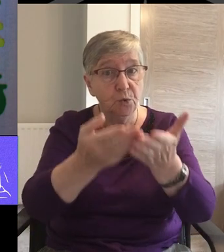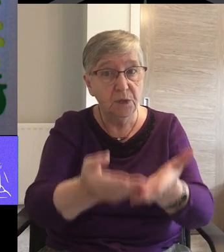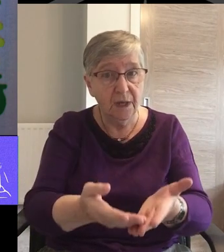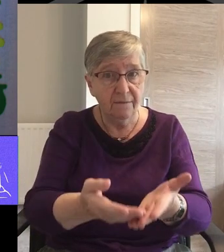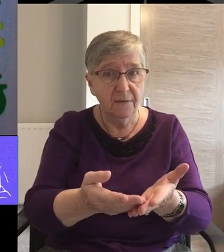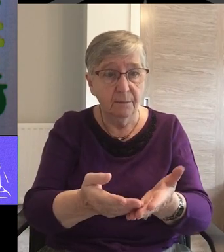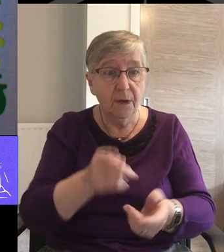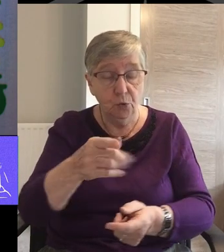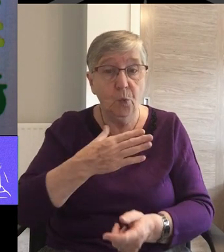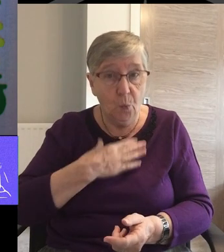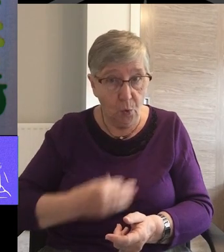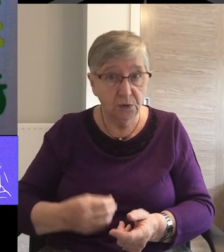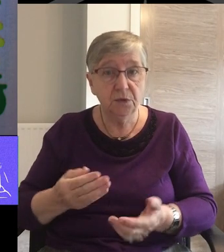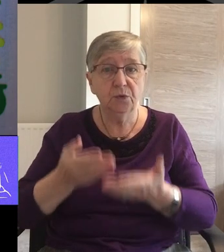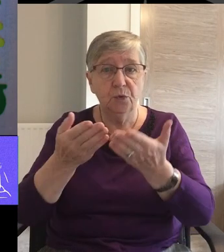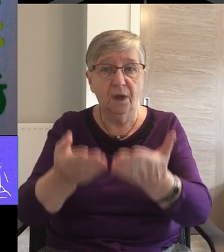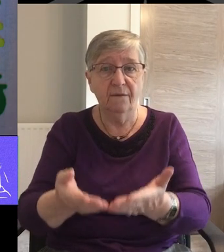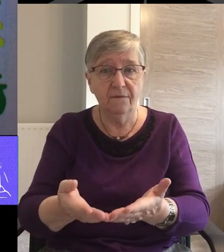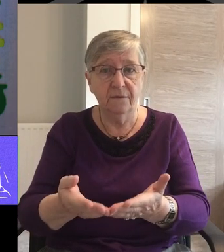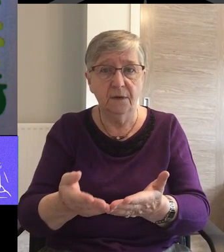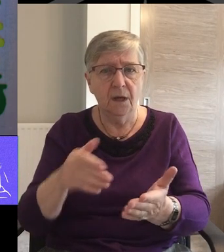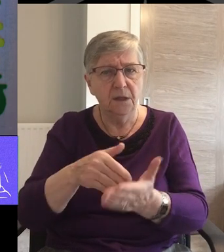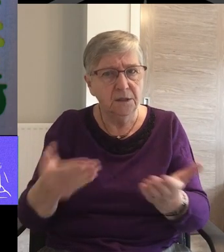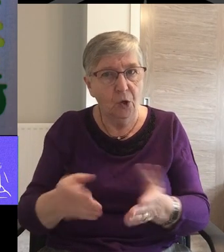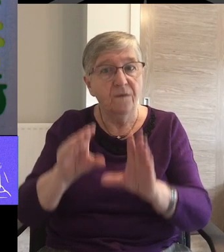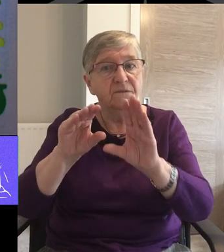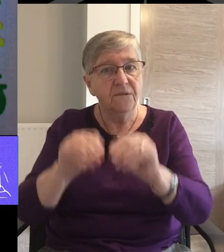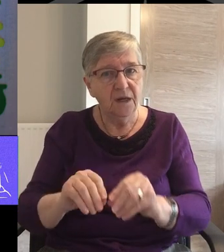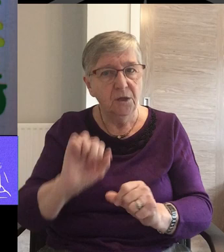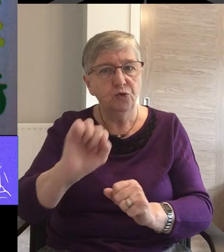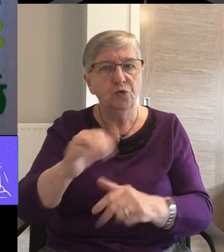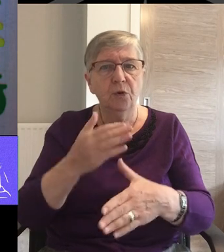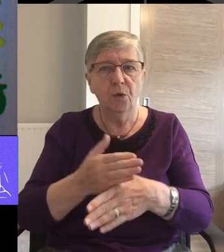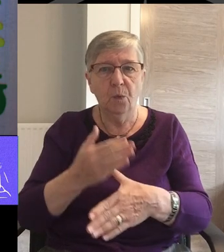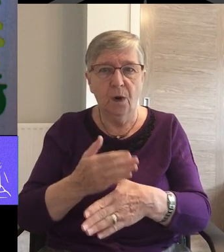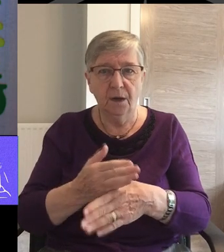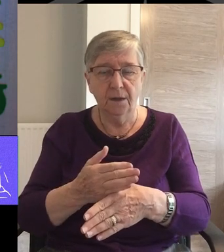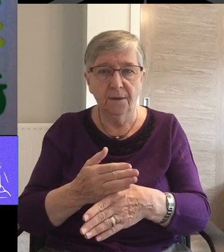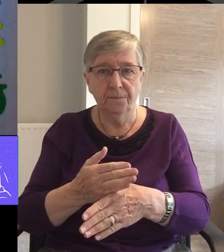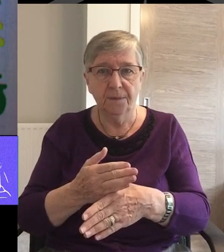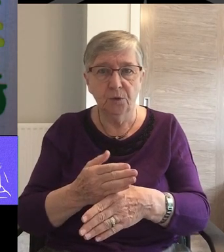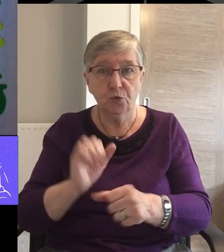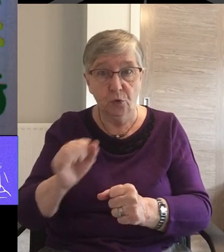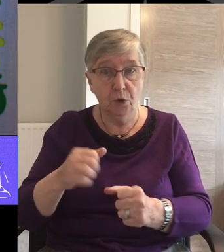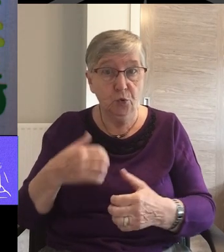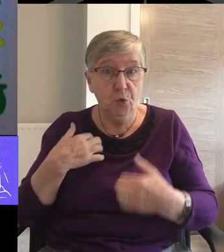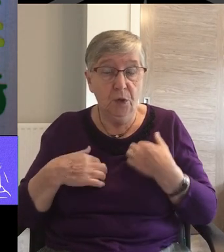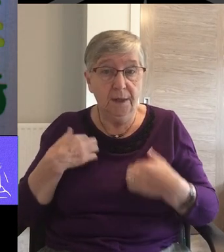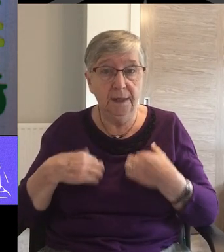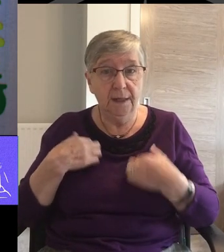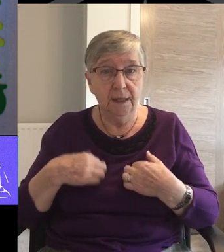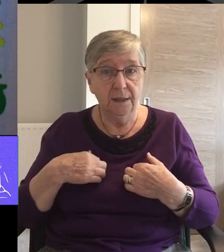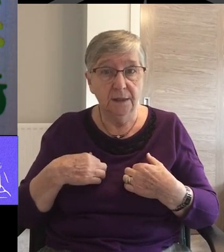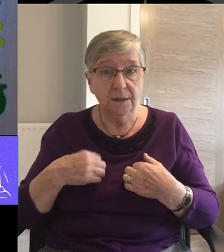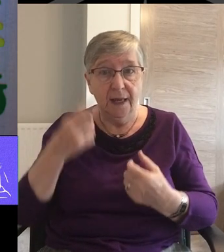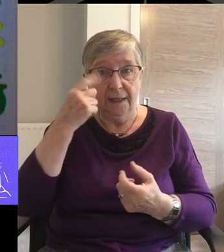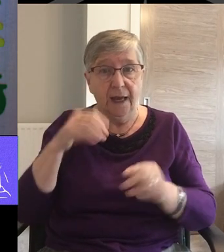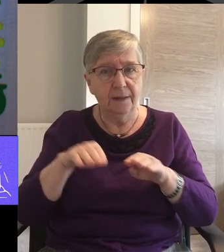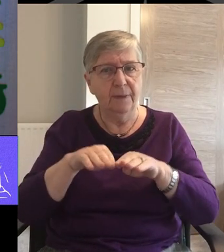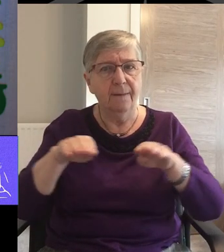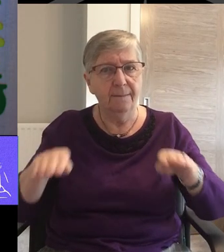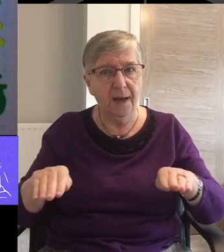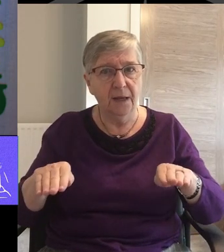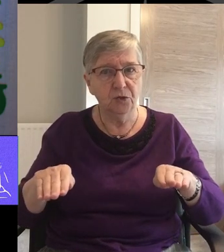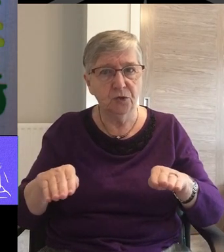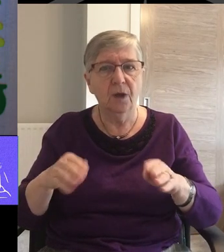to have the desire to do so Now finish the work So that your eager willingness to do it May be matched by your